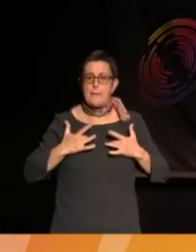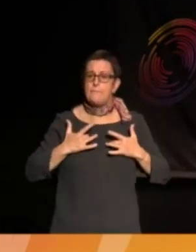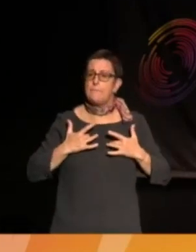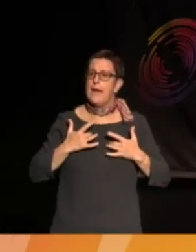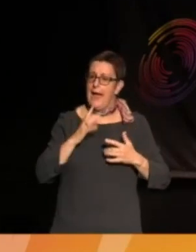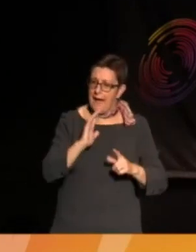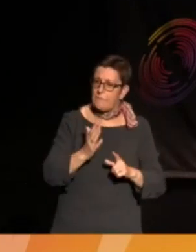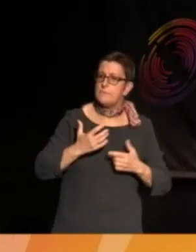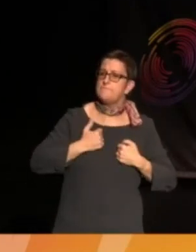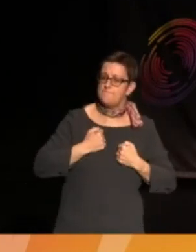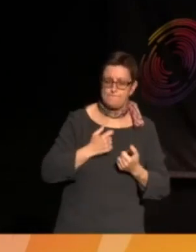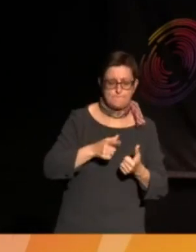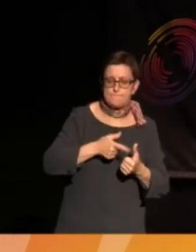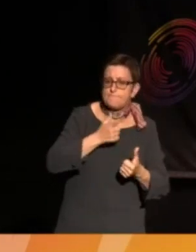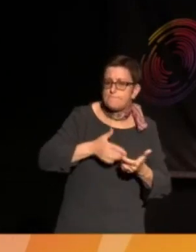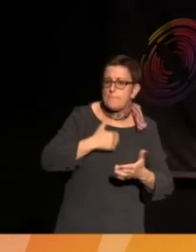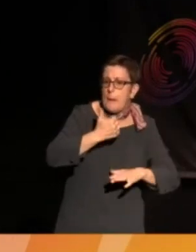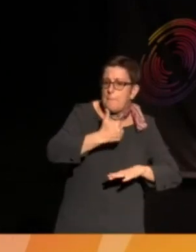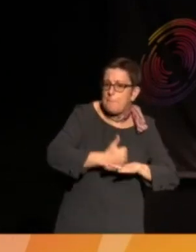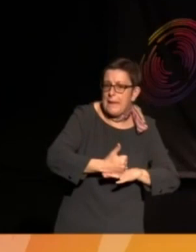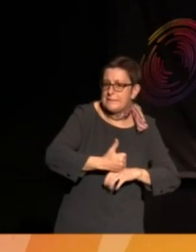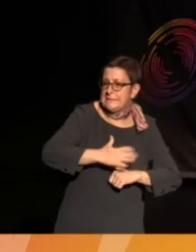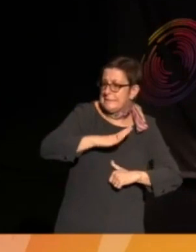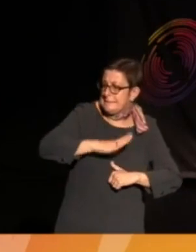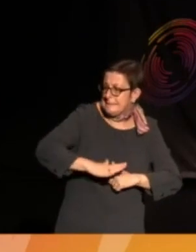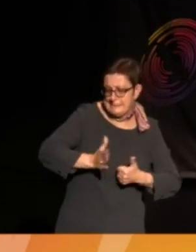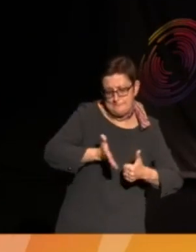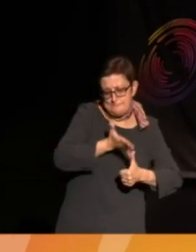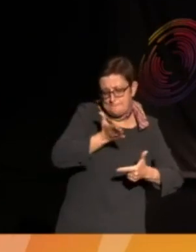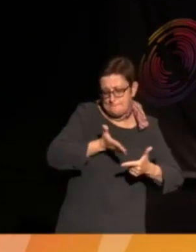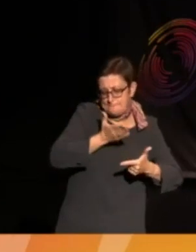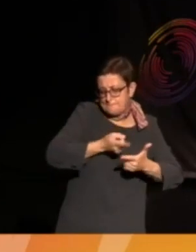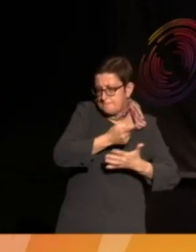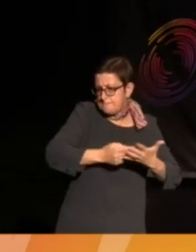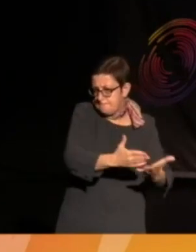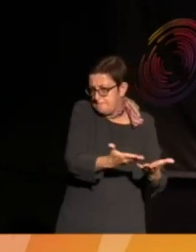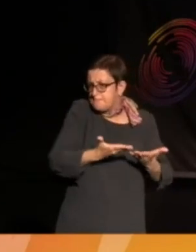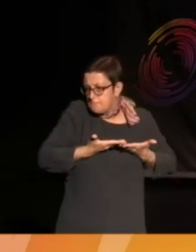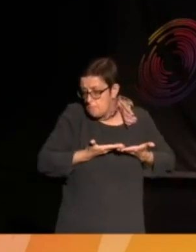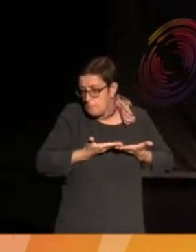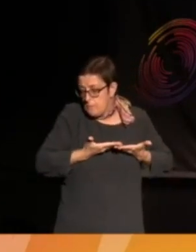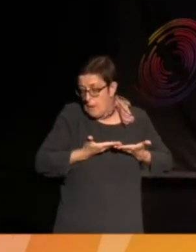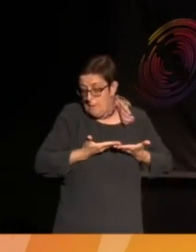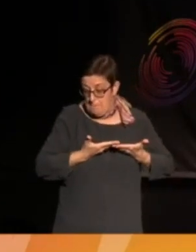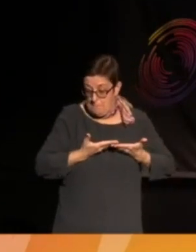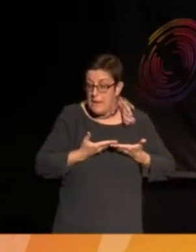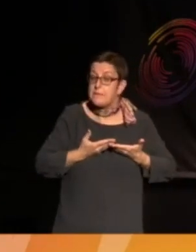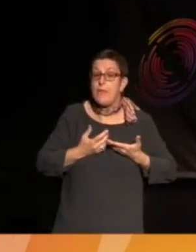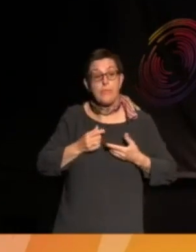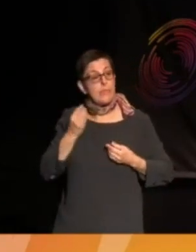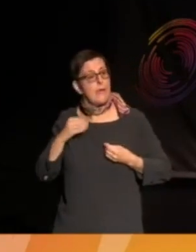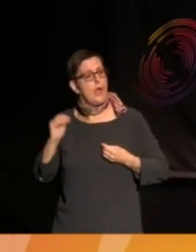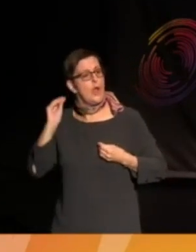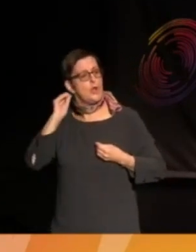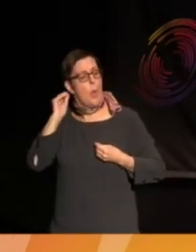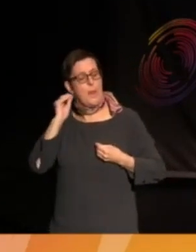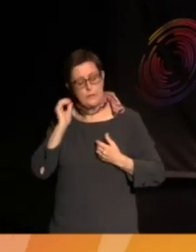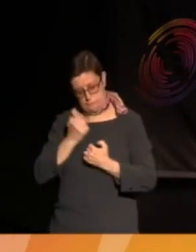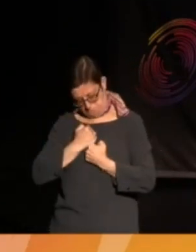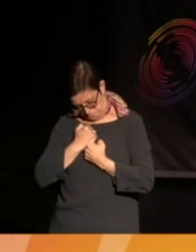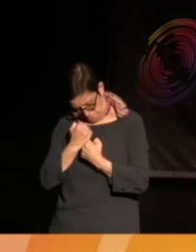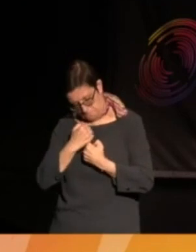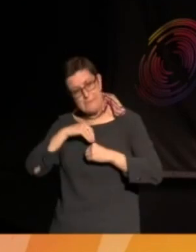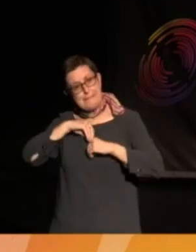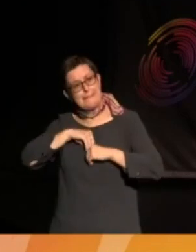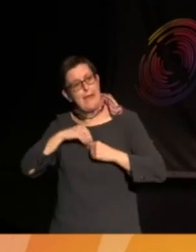but then the security of the knowledge that they can be who they are, who they want to be, without fear of any kind